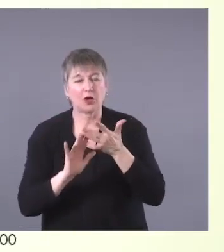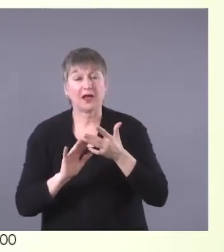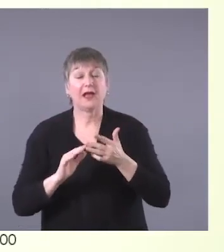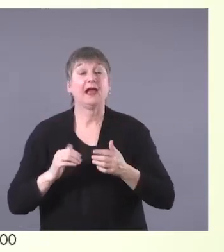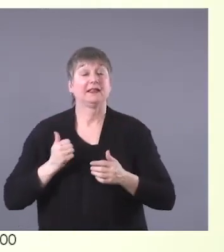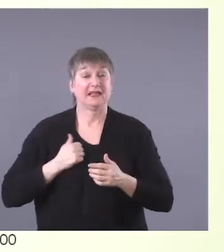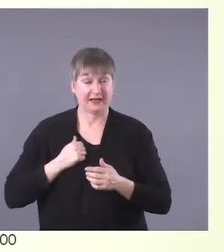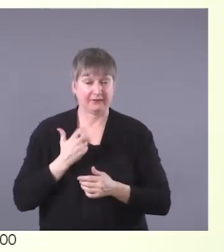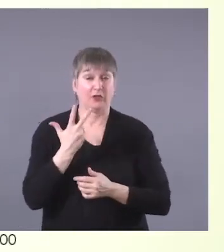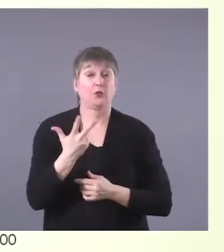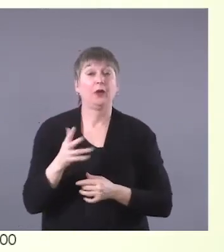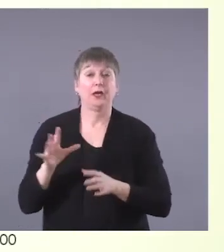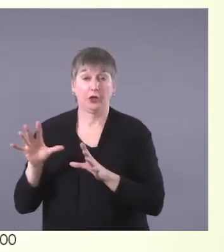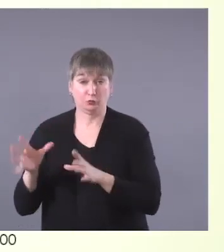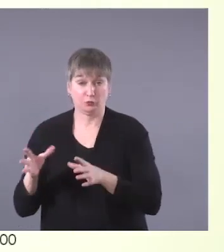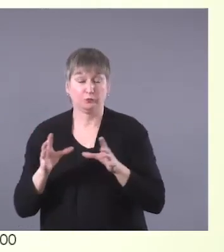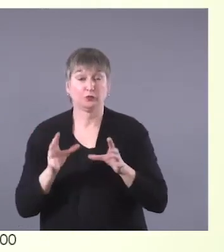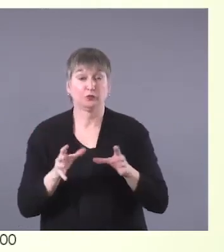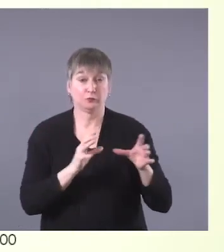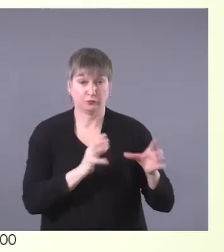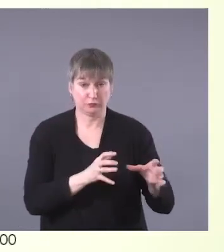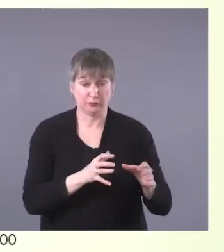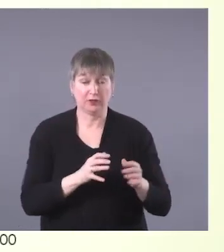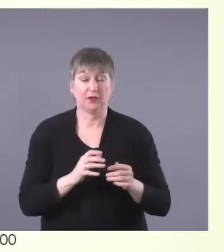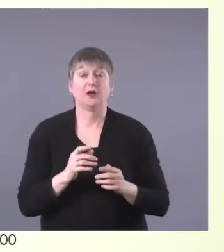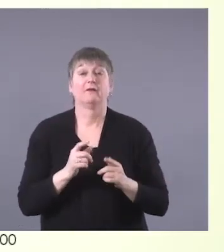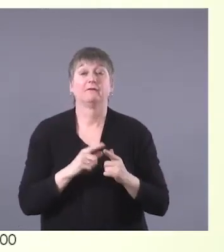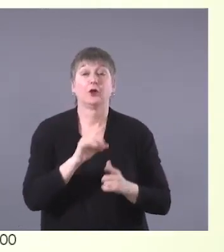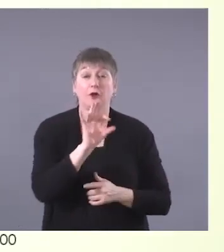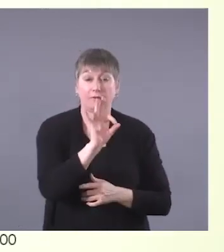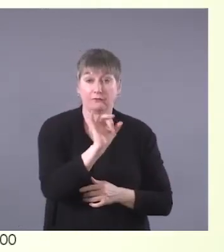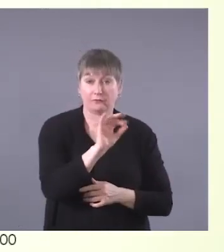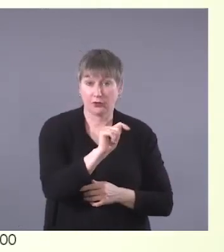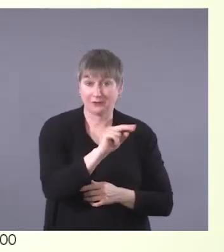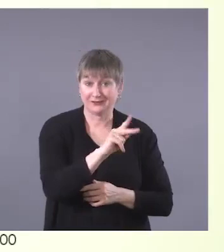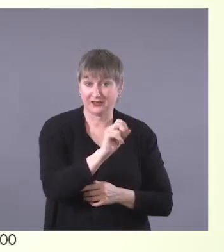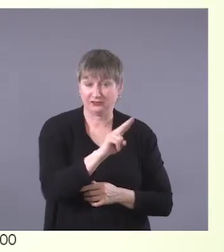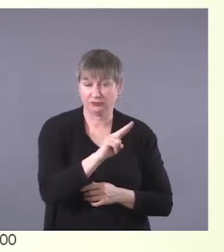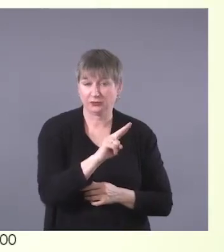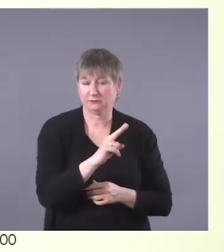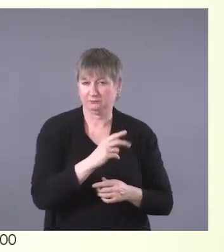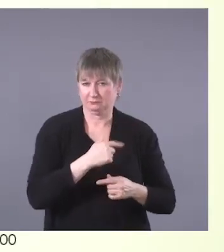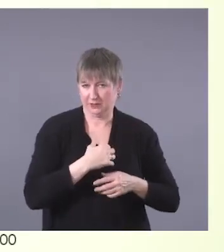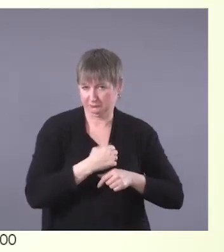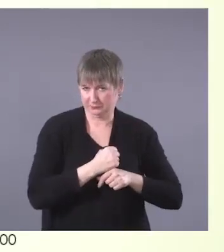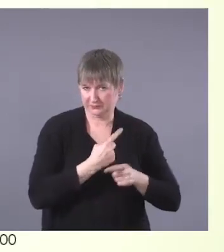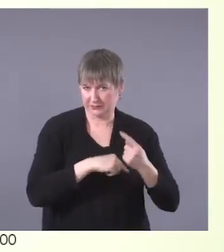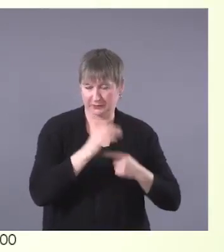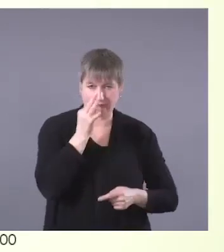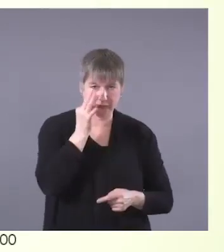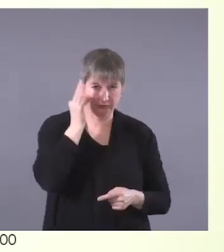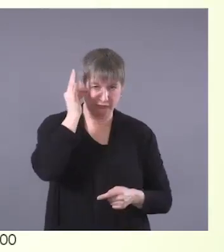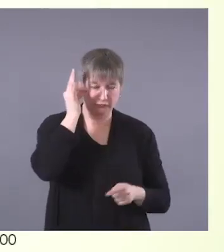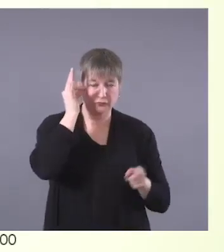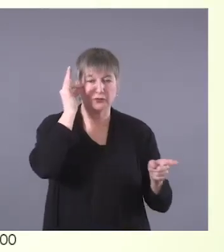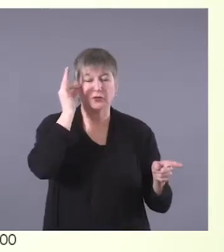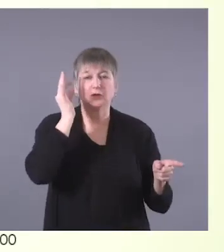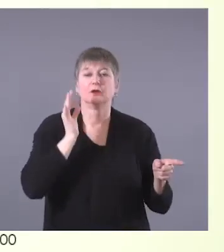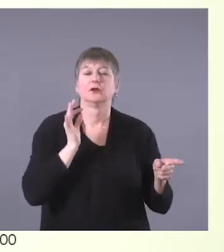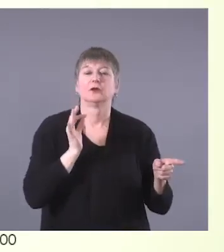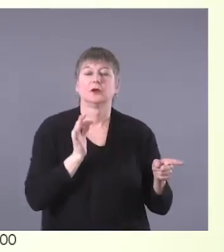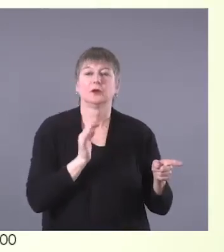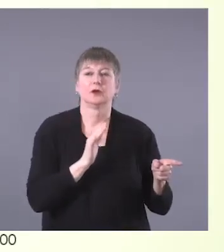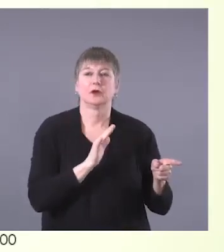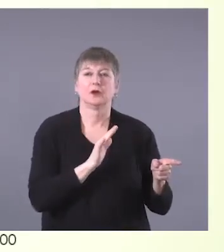of Indigenous people, the First Nations, which have also, as we talked about, they previously are at